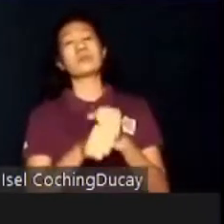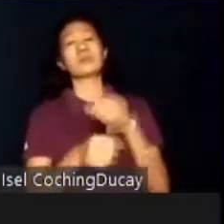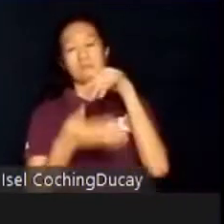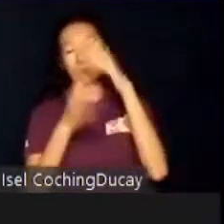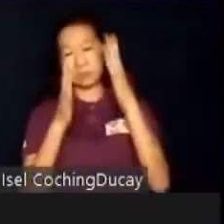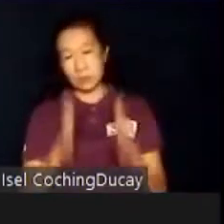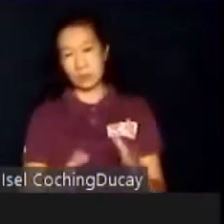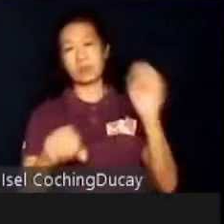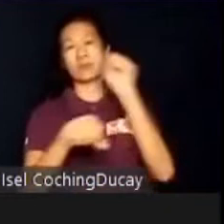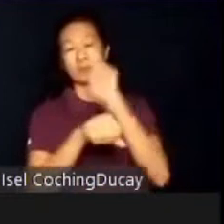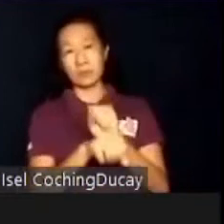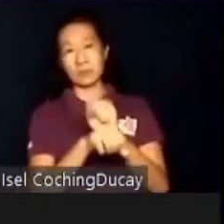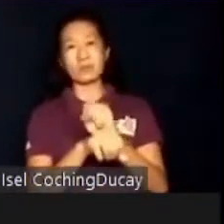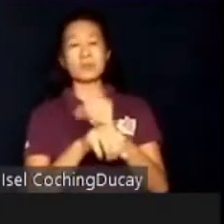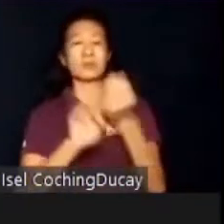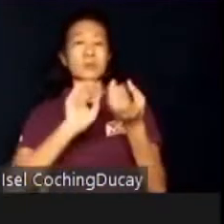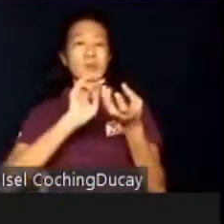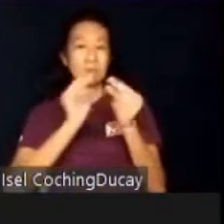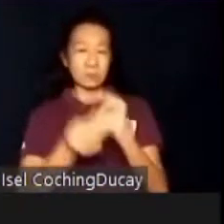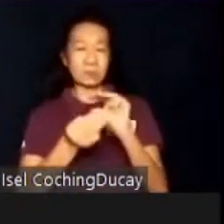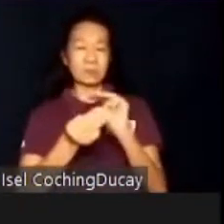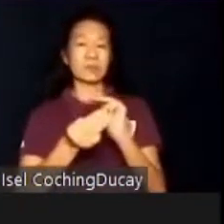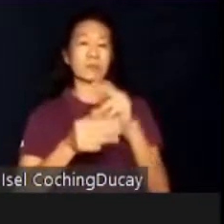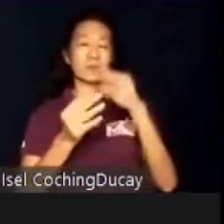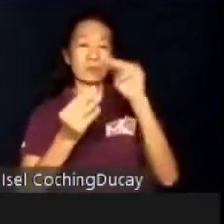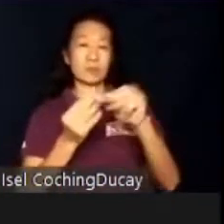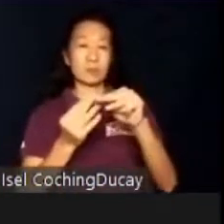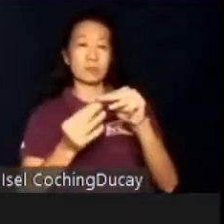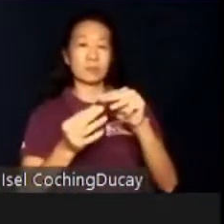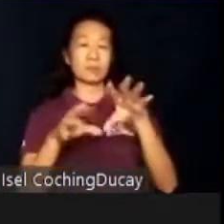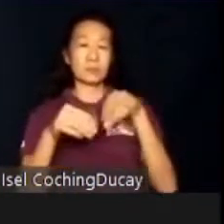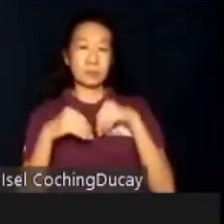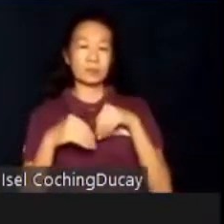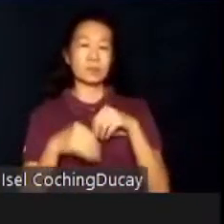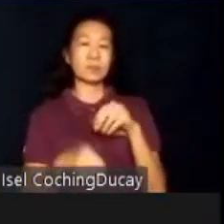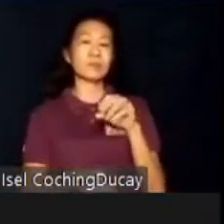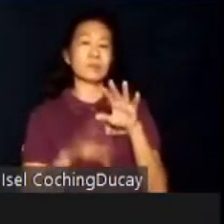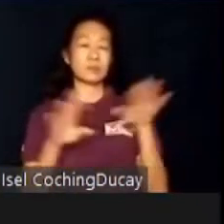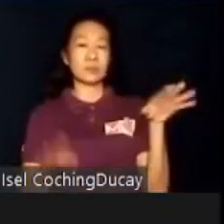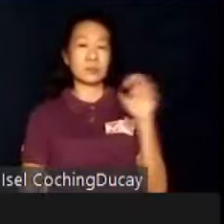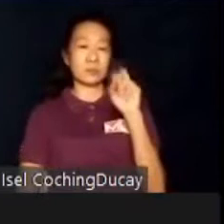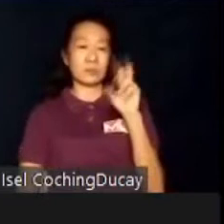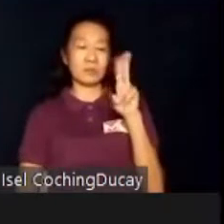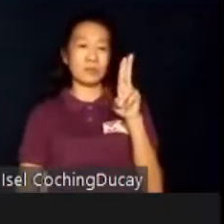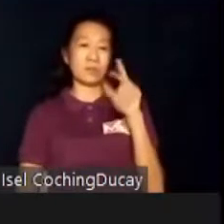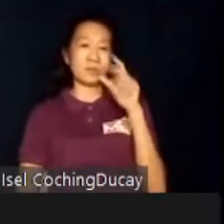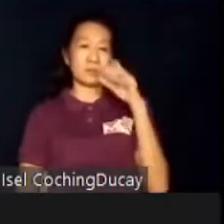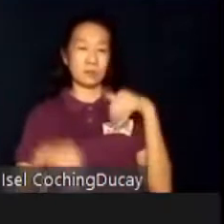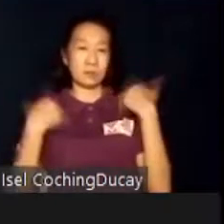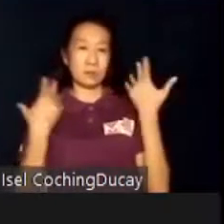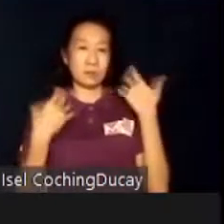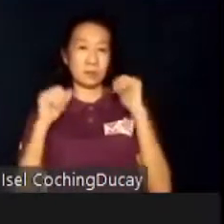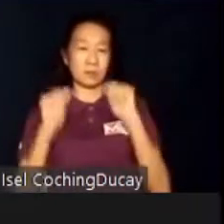ILLC's modified basic education program caters to children 12 years old and below. Achievable